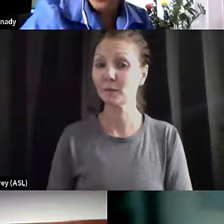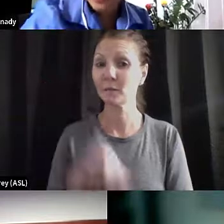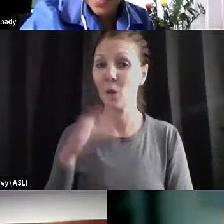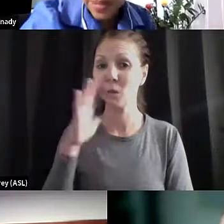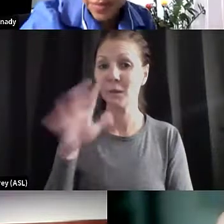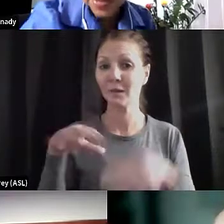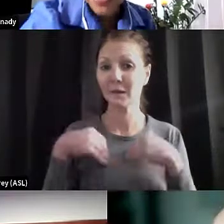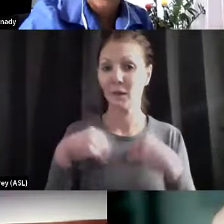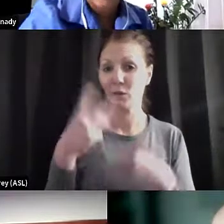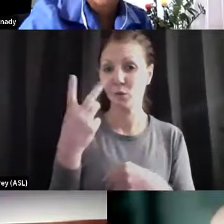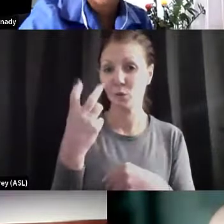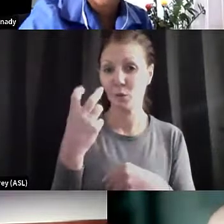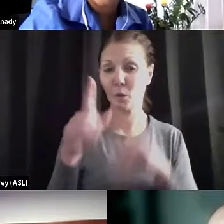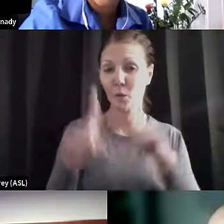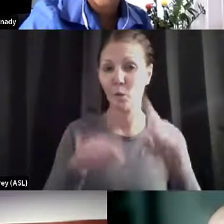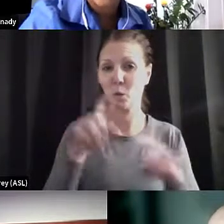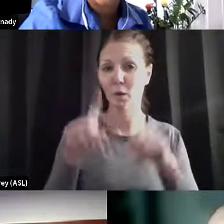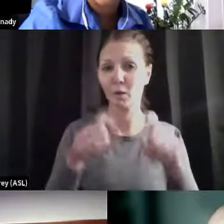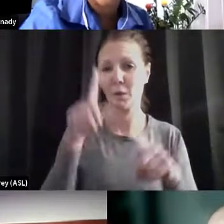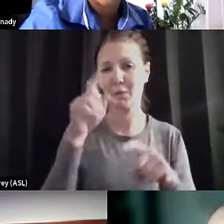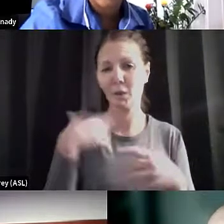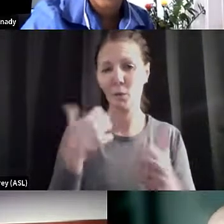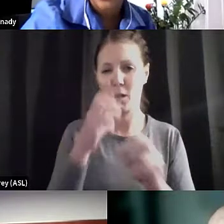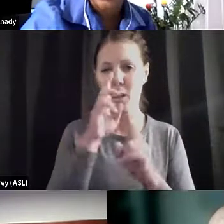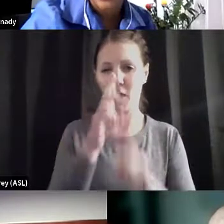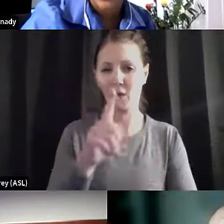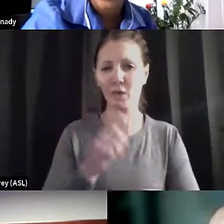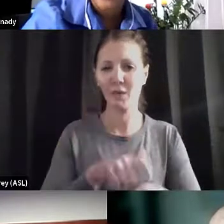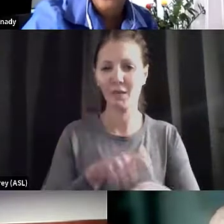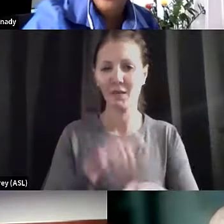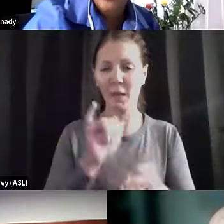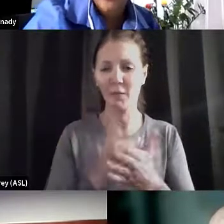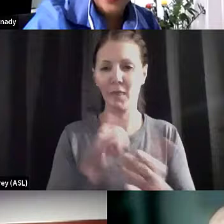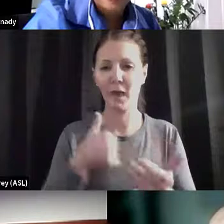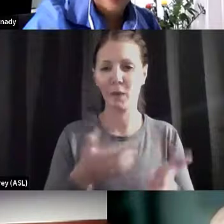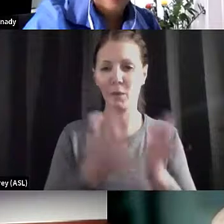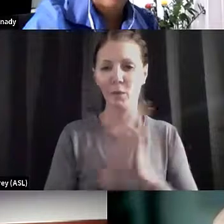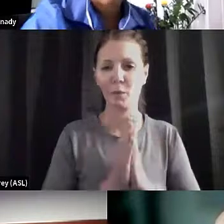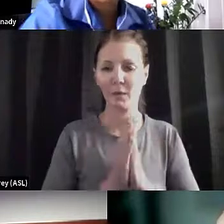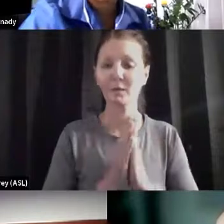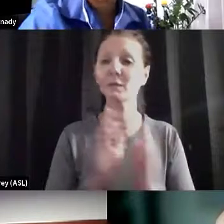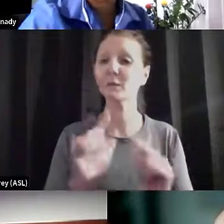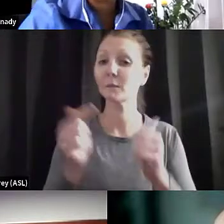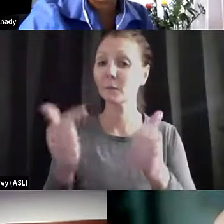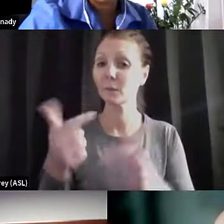questions, if that's possible, because I want to honor the time that I requested of the experts. Greg?